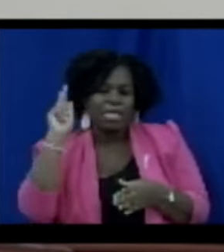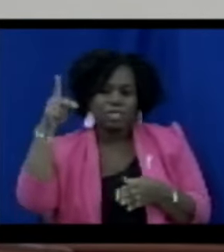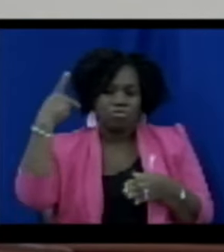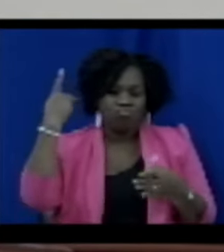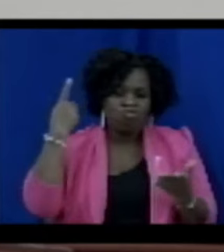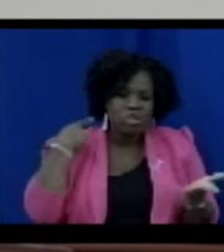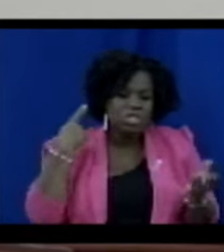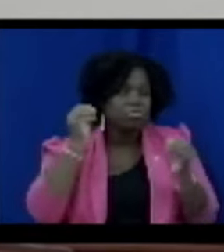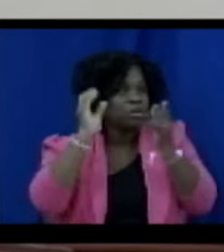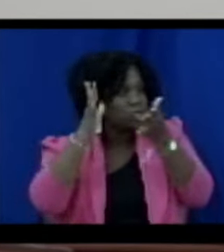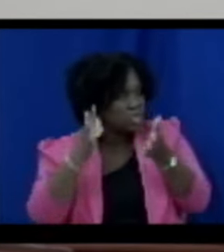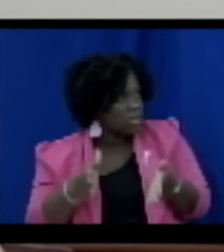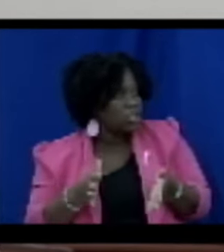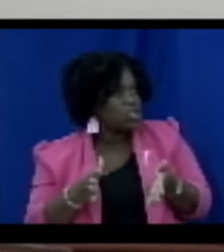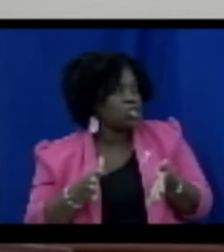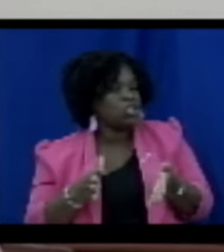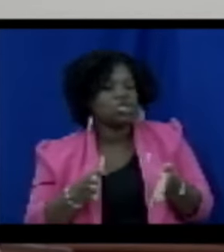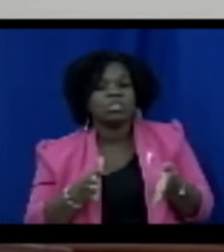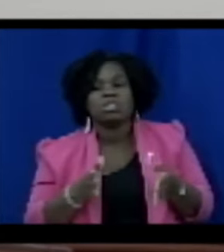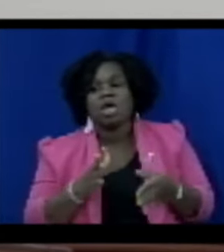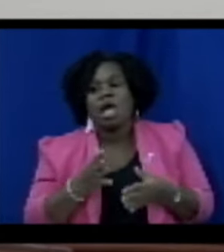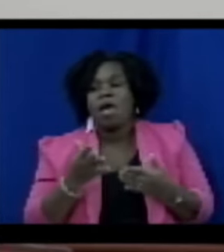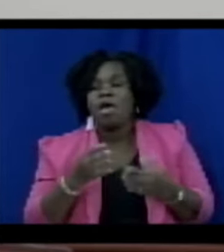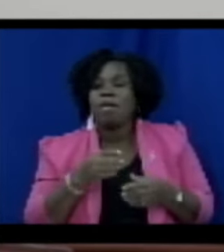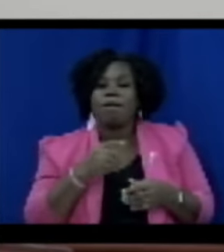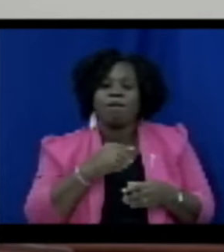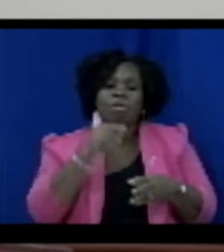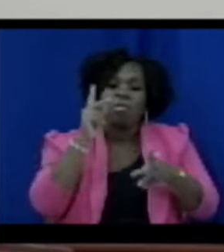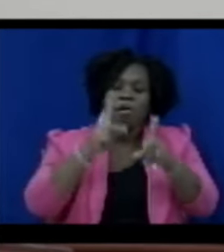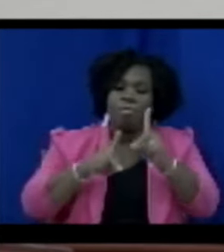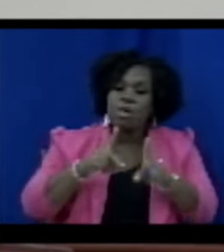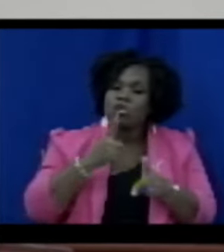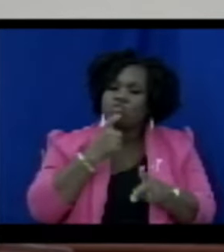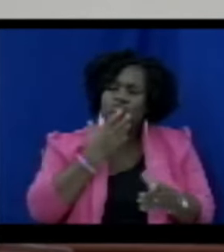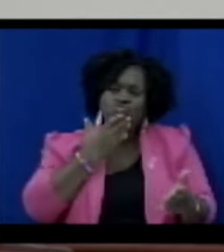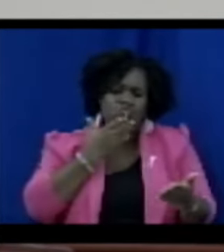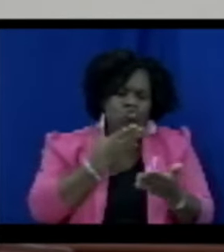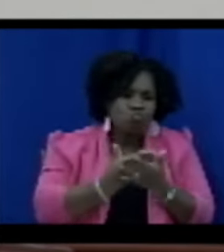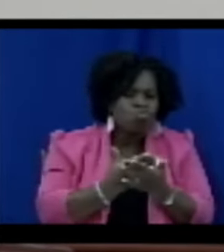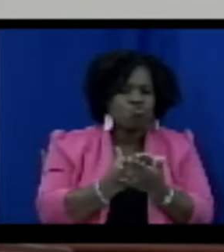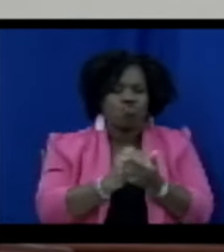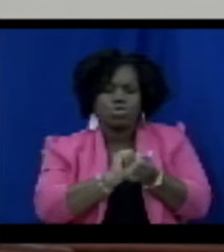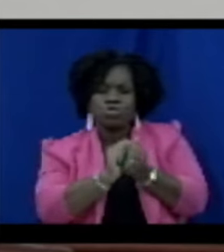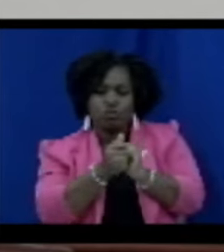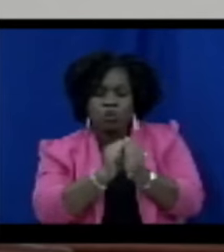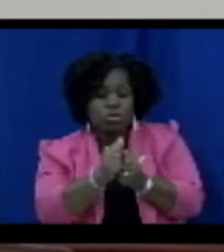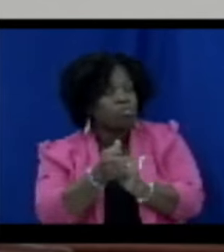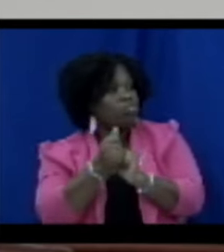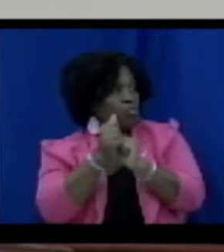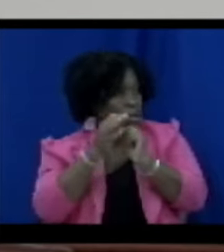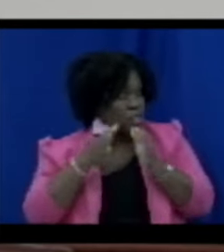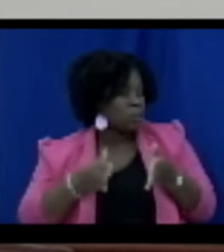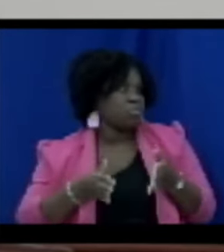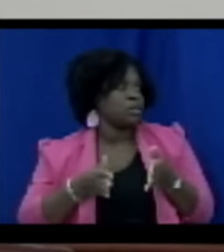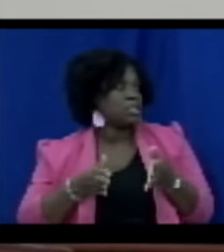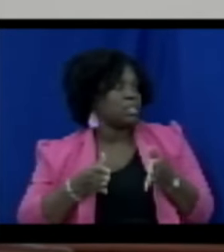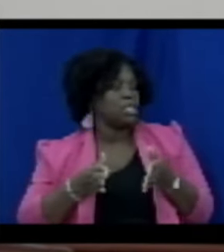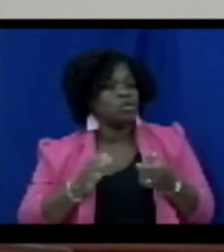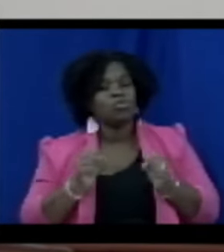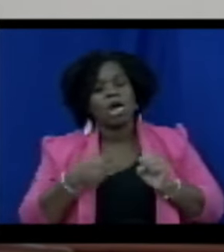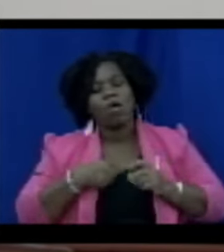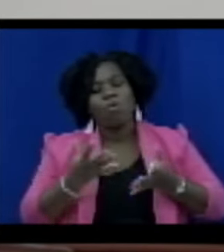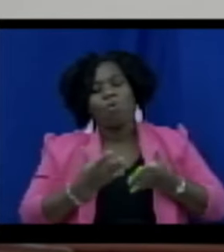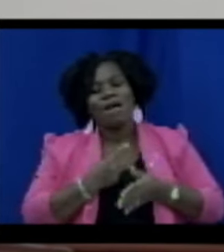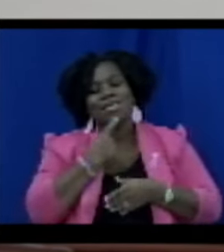were renowned athletes at the K-On High School. And so I want to say to